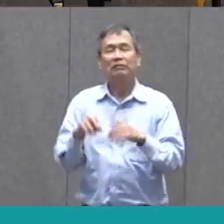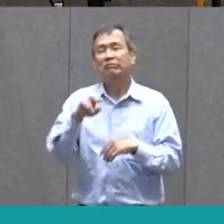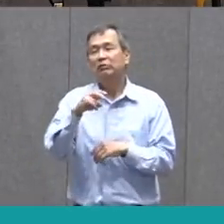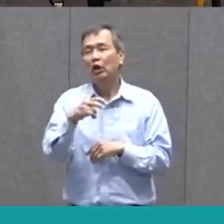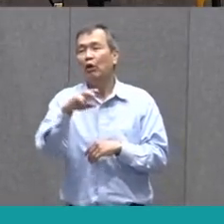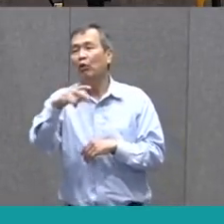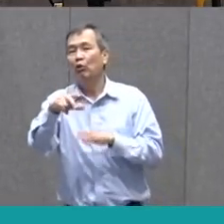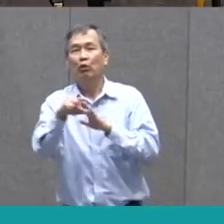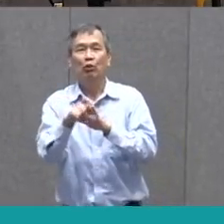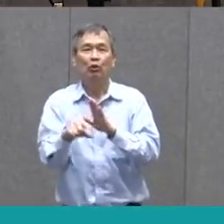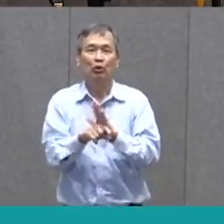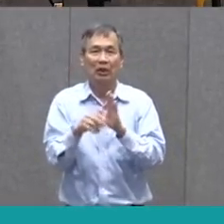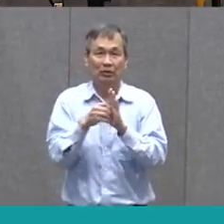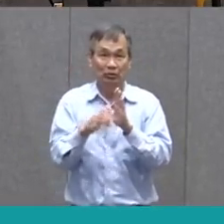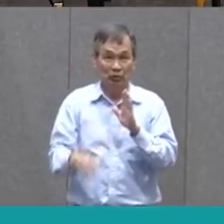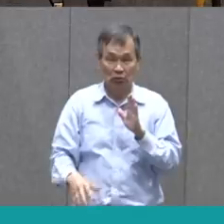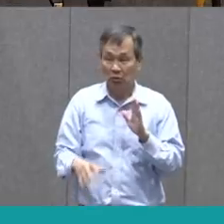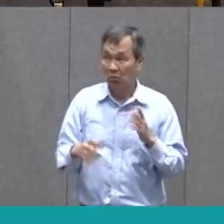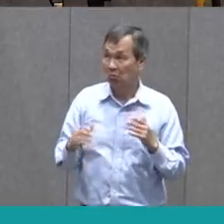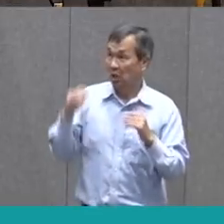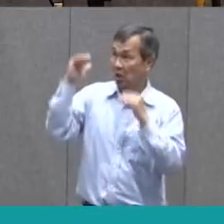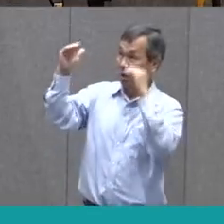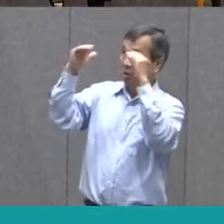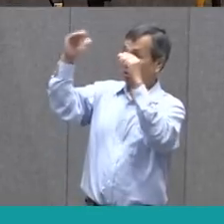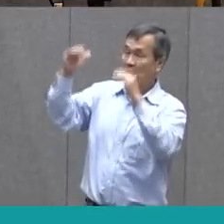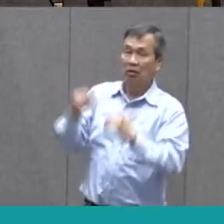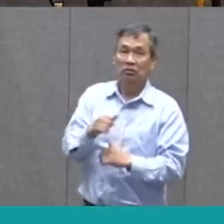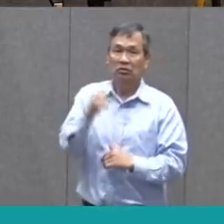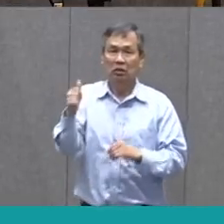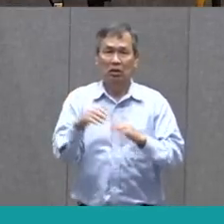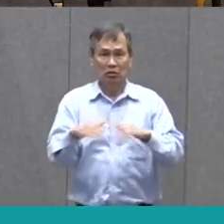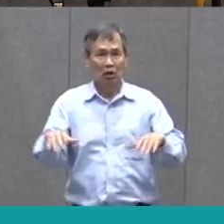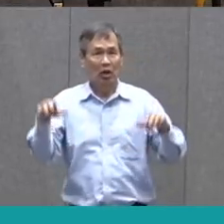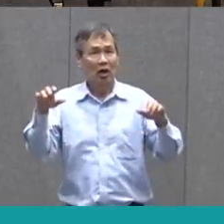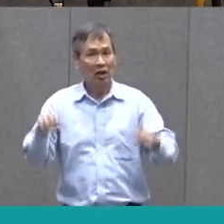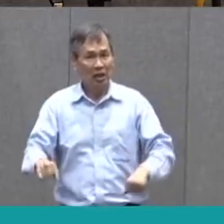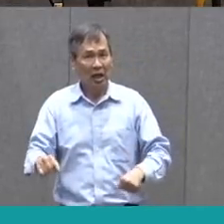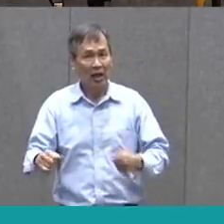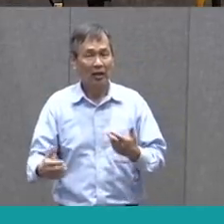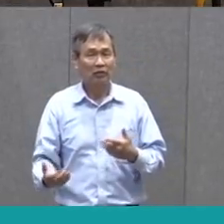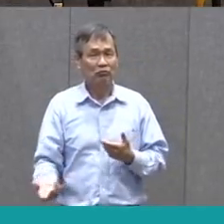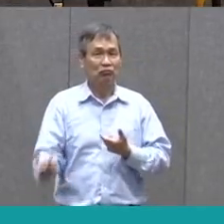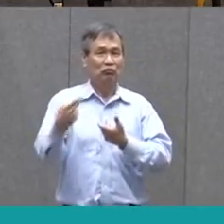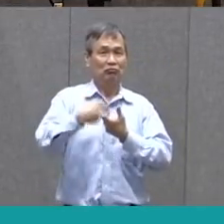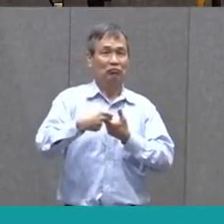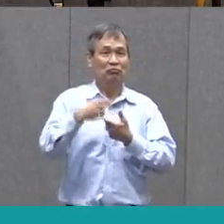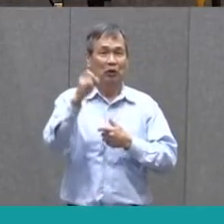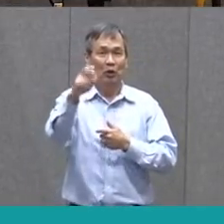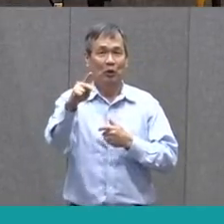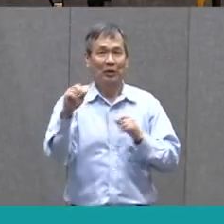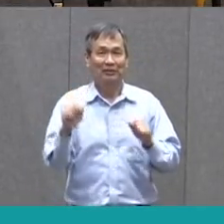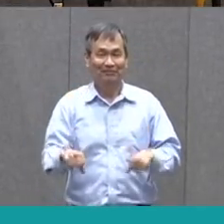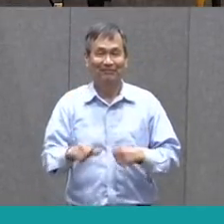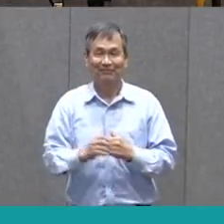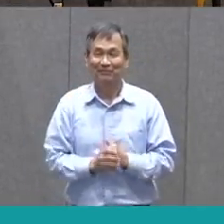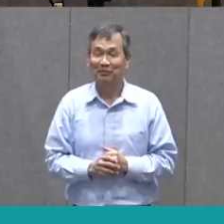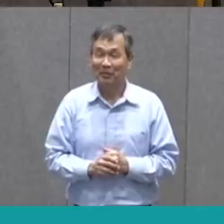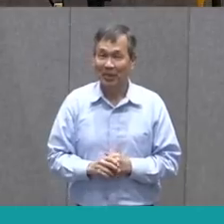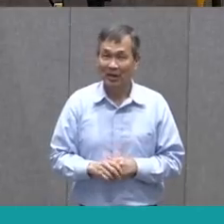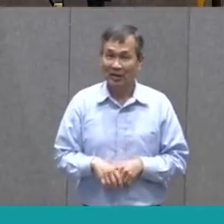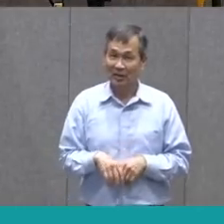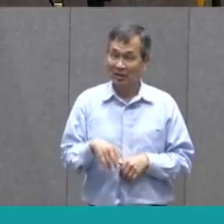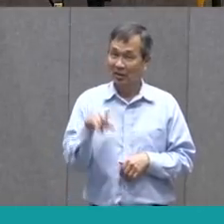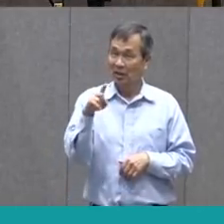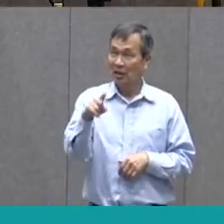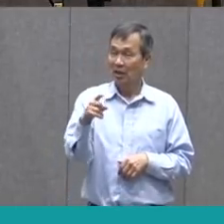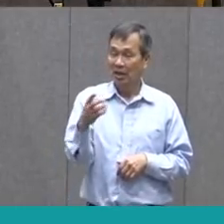but adults and children of all ages are welcome to join us. If you are with